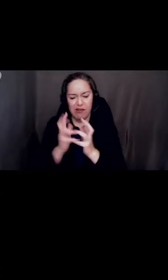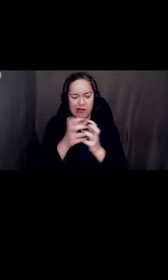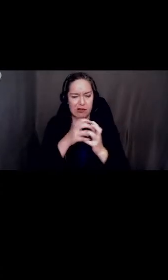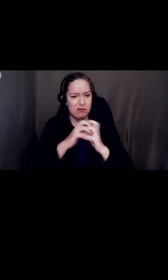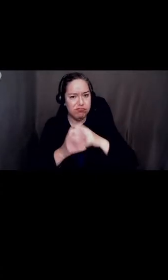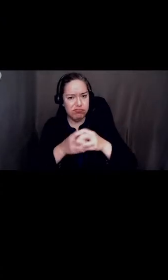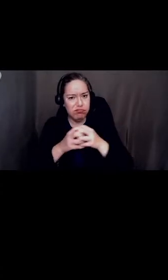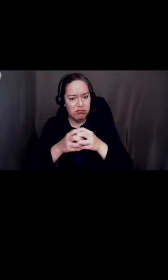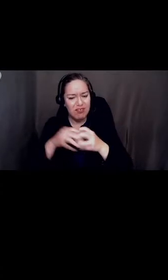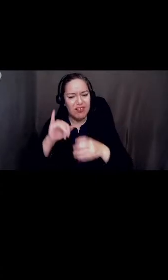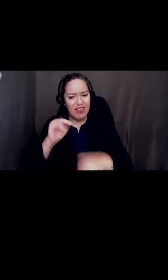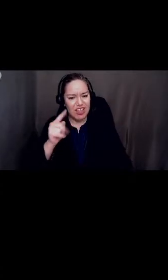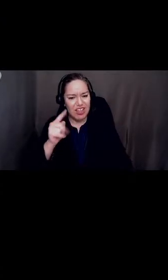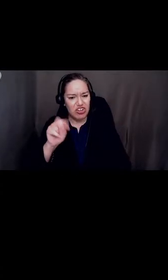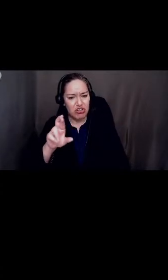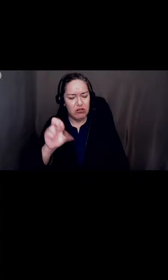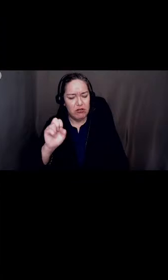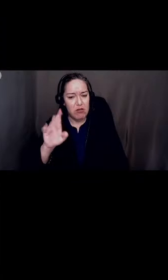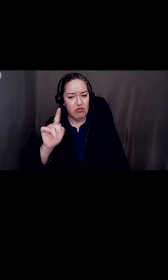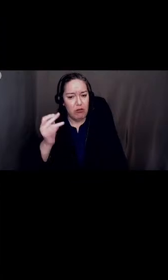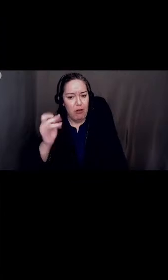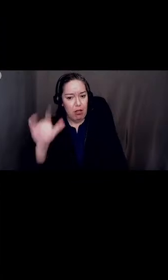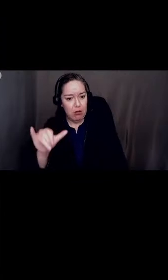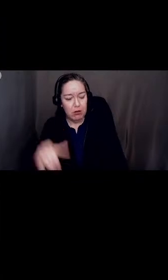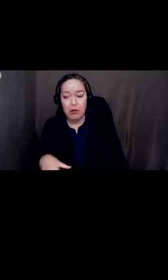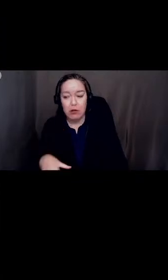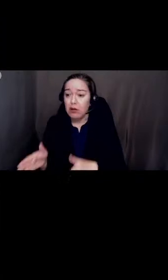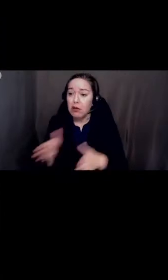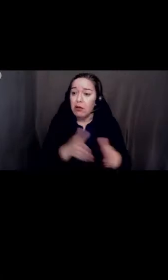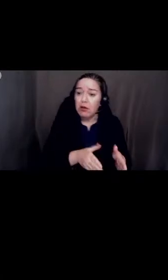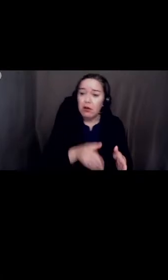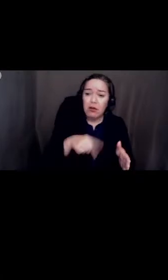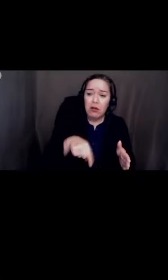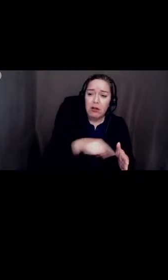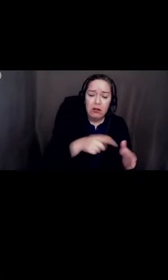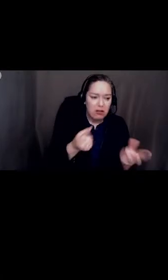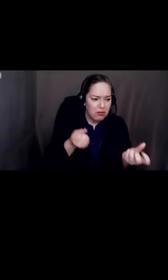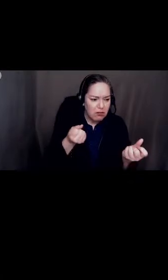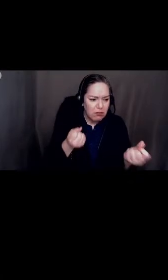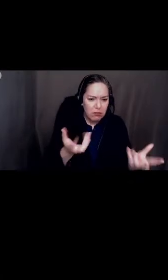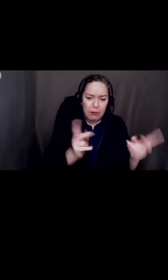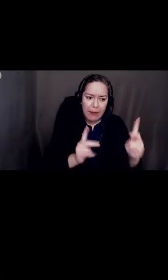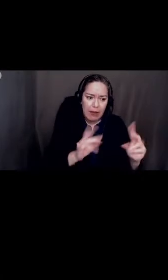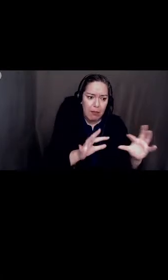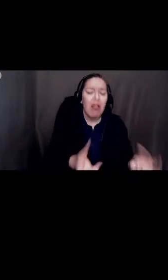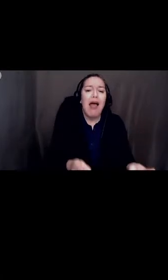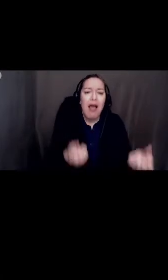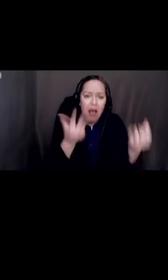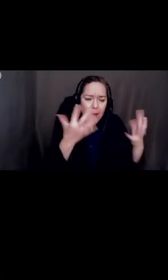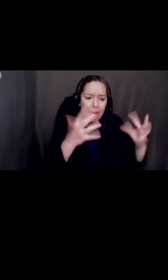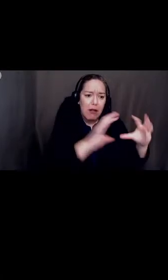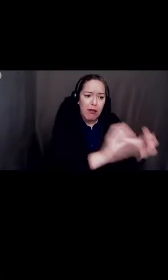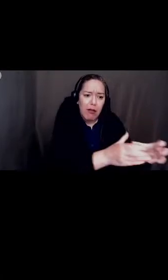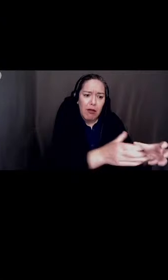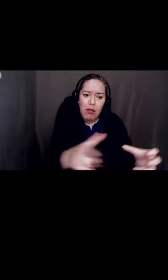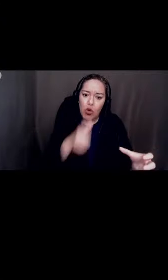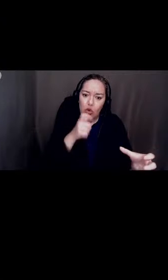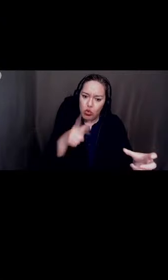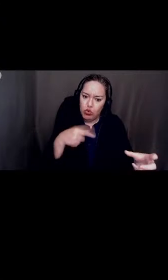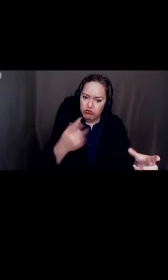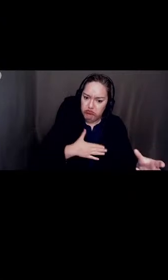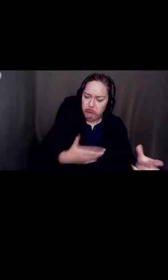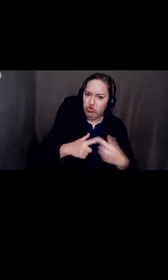who felt included enough to ask for what they needed to succeed used the model